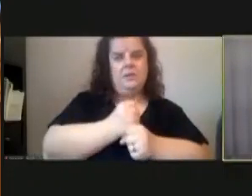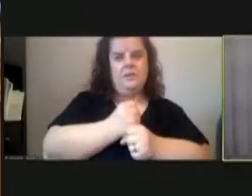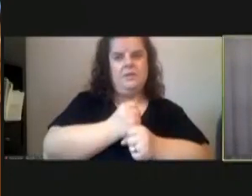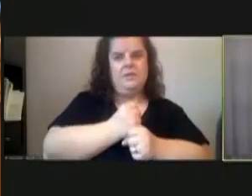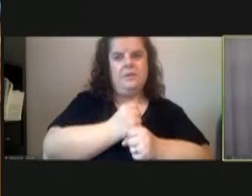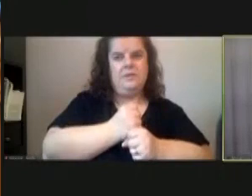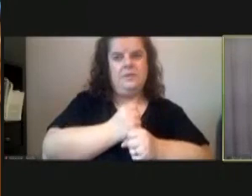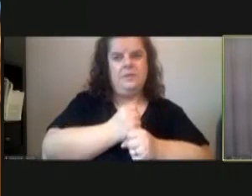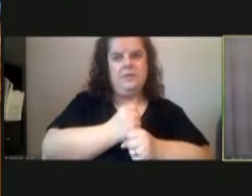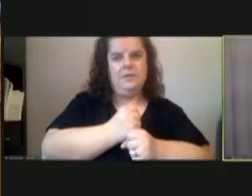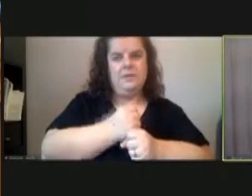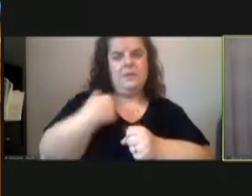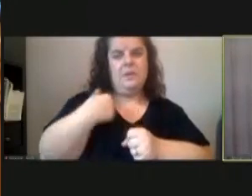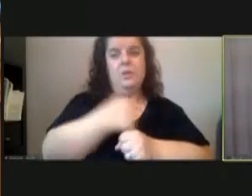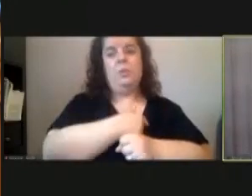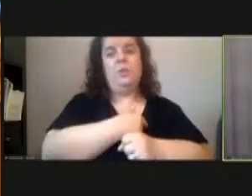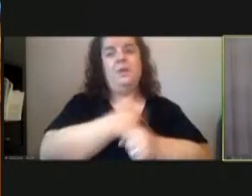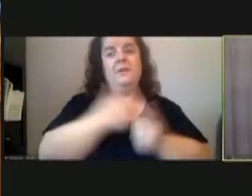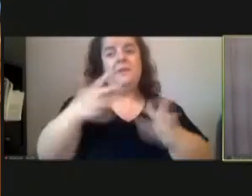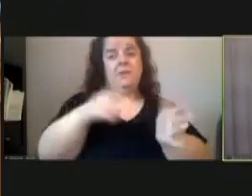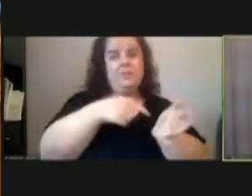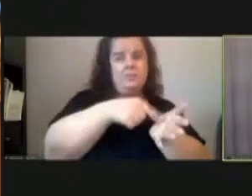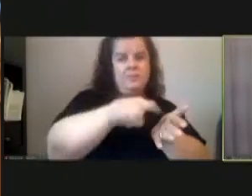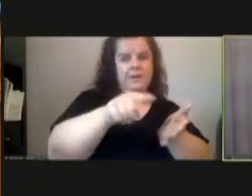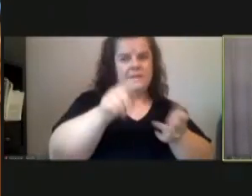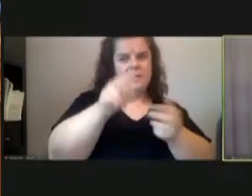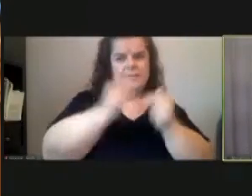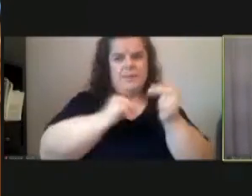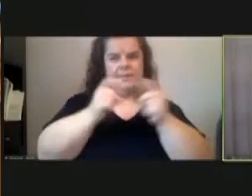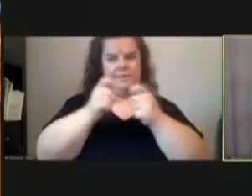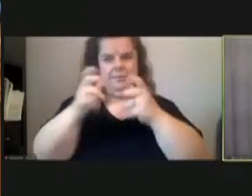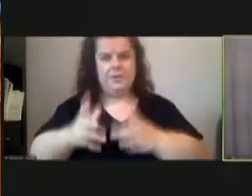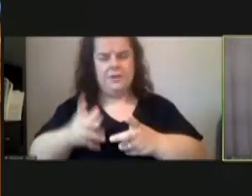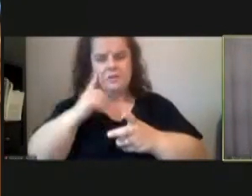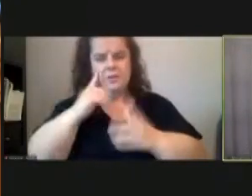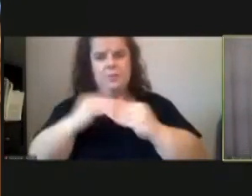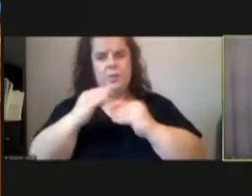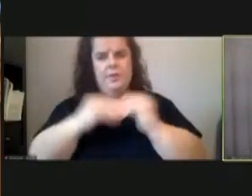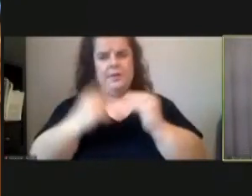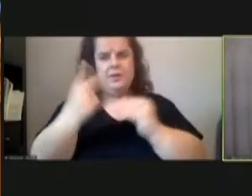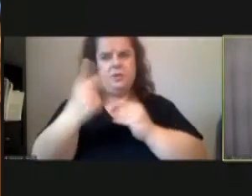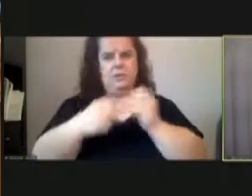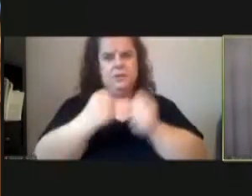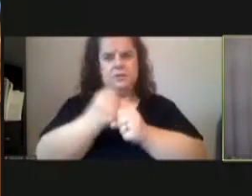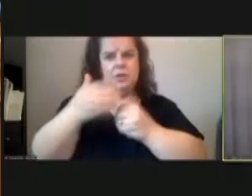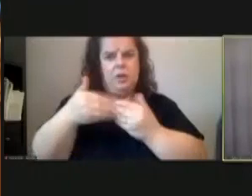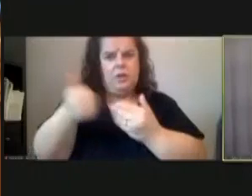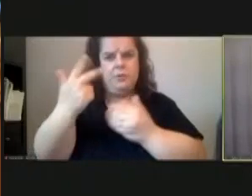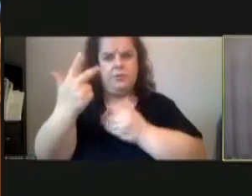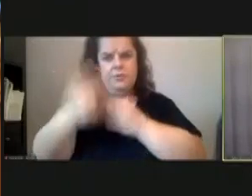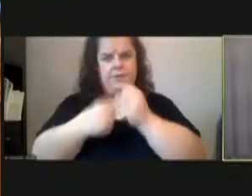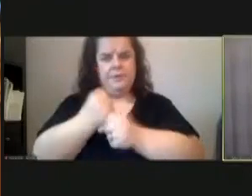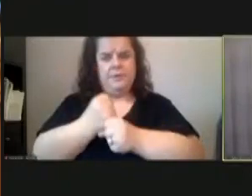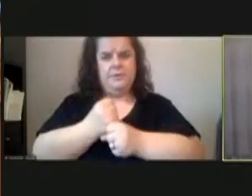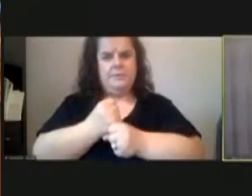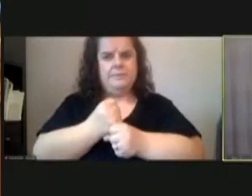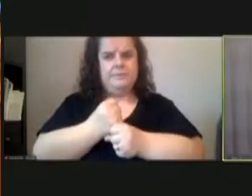we have been paying a building manager for more than two years almost three years um